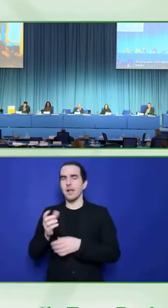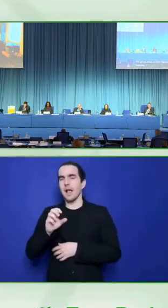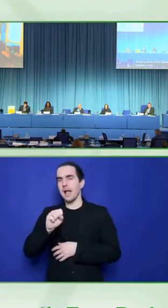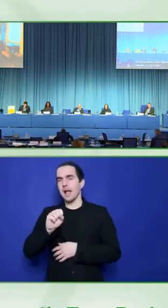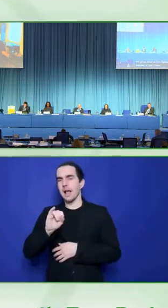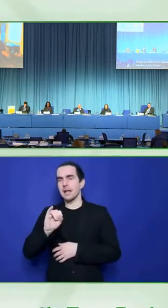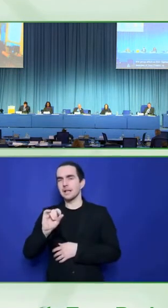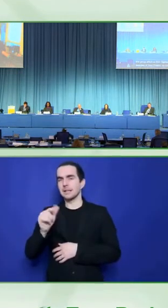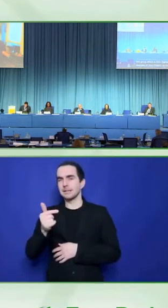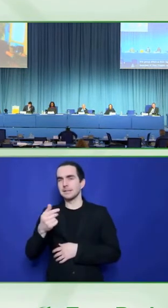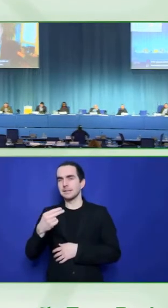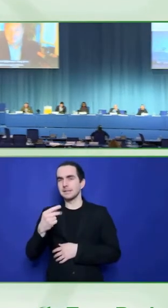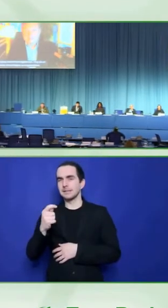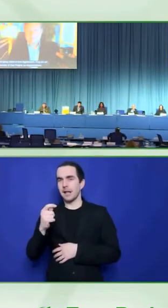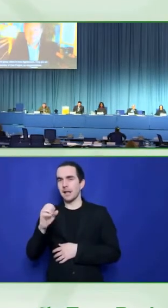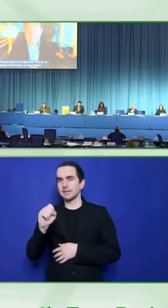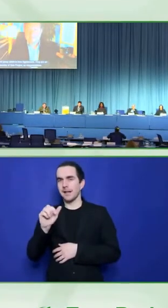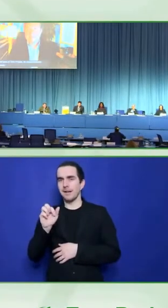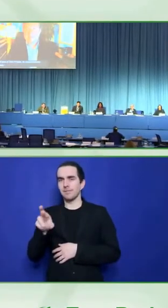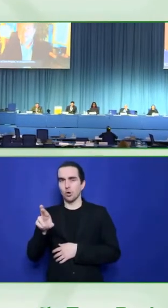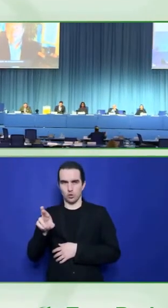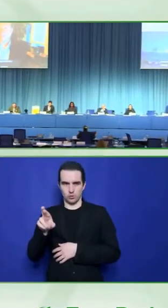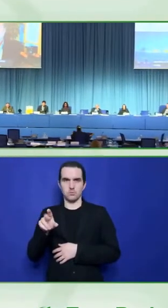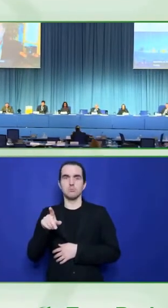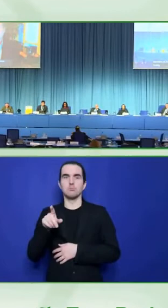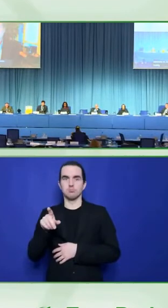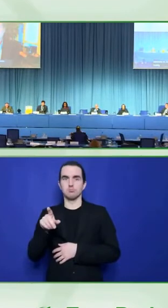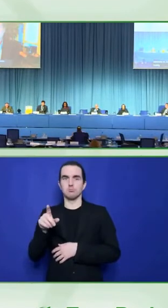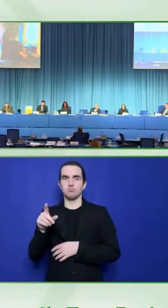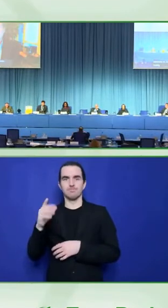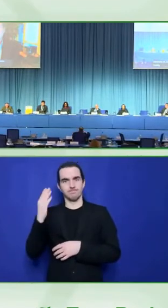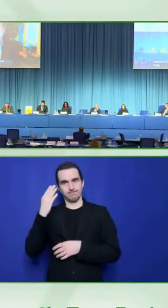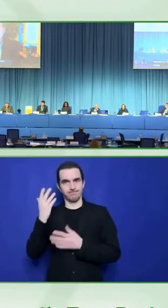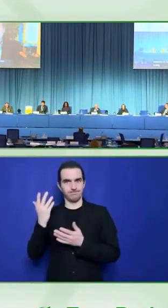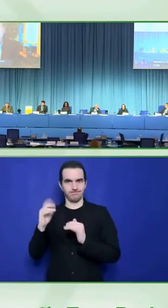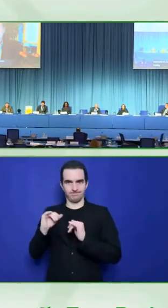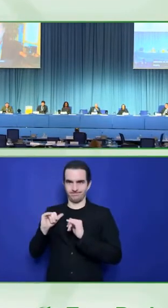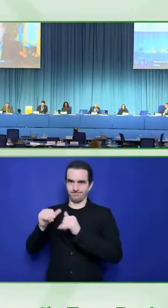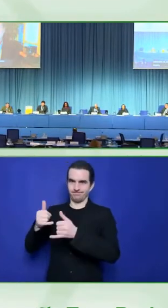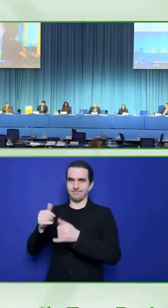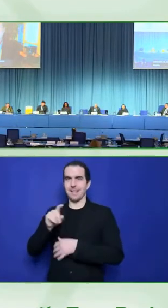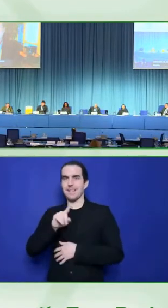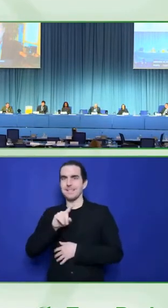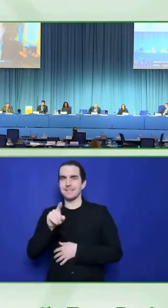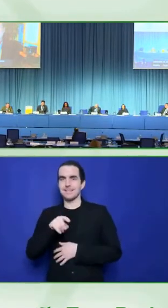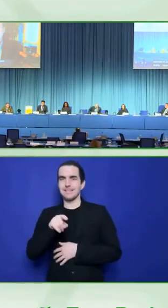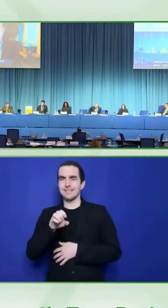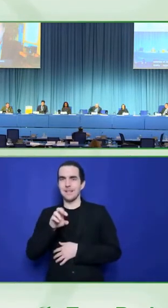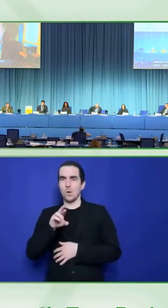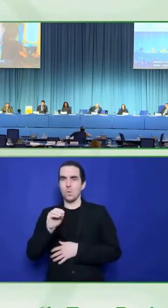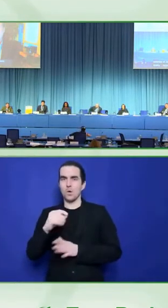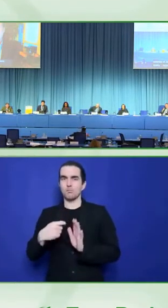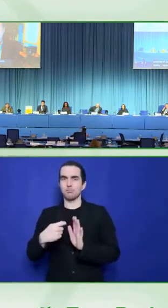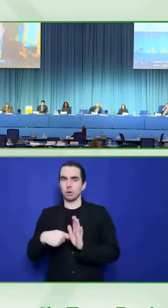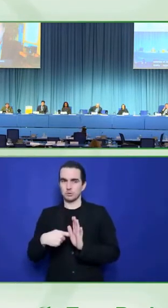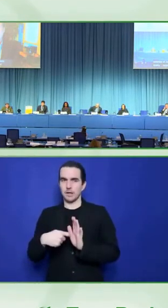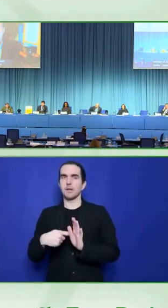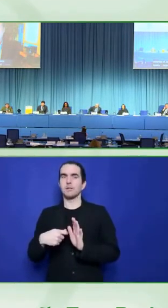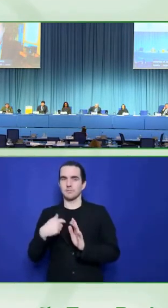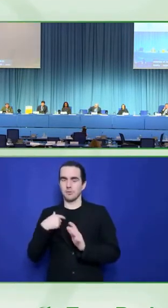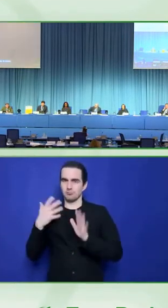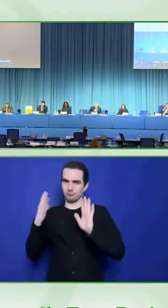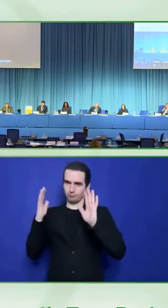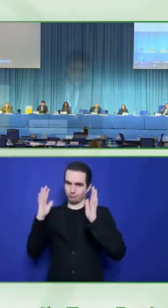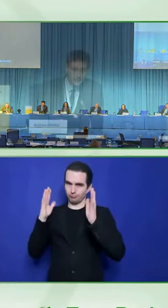Thanks a lot. Thanks a lot, Chris. And thanks a lot for having us here. My name is Andrea Pregel. I'm a global technical lead for